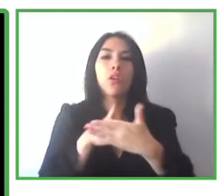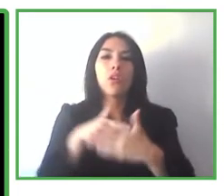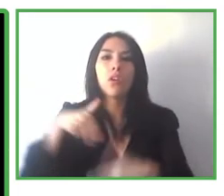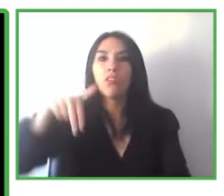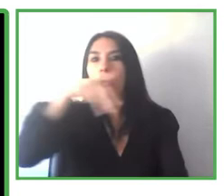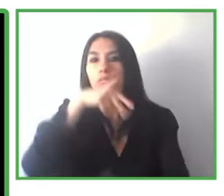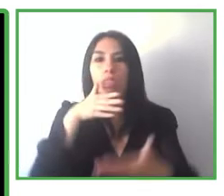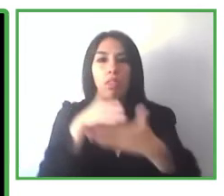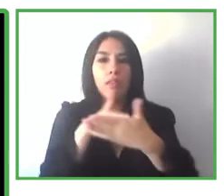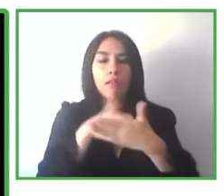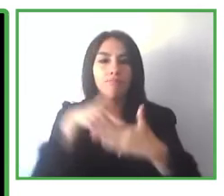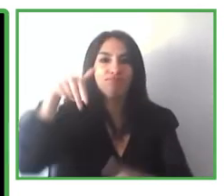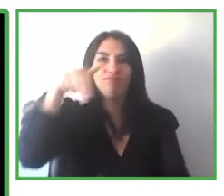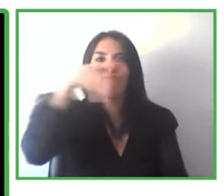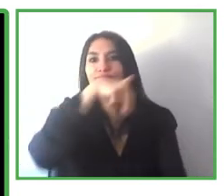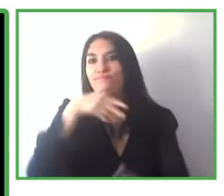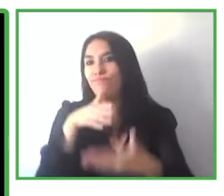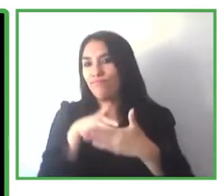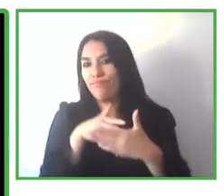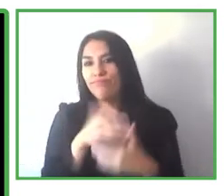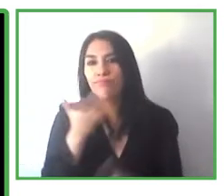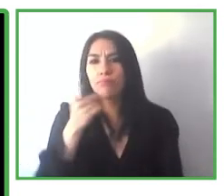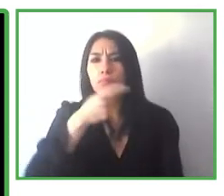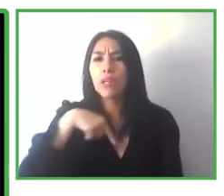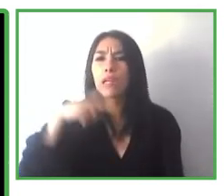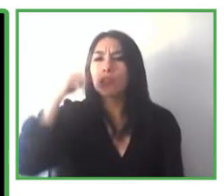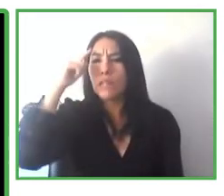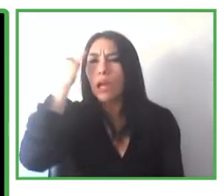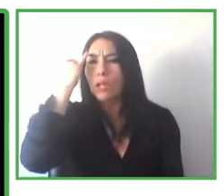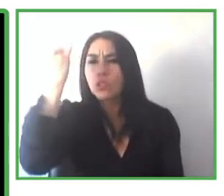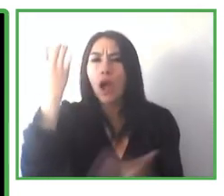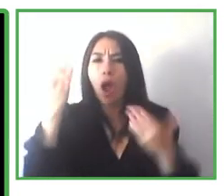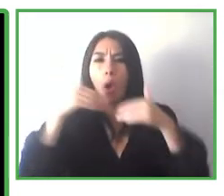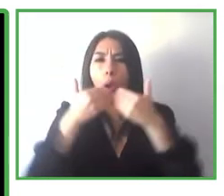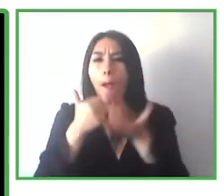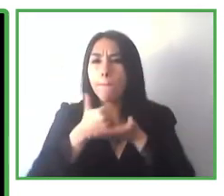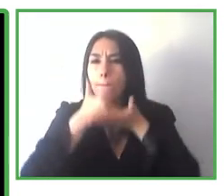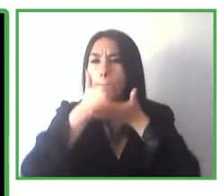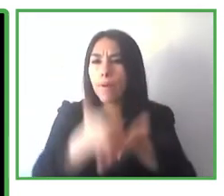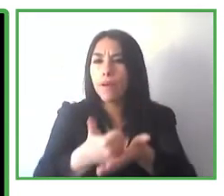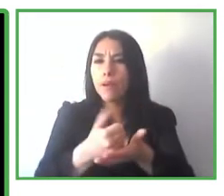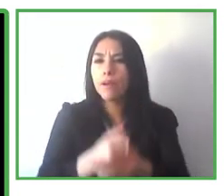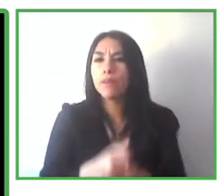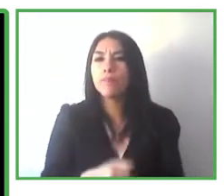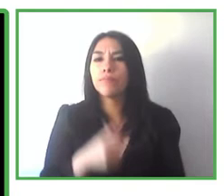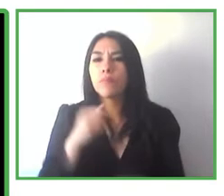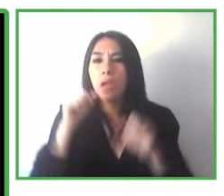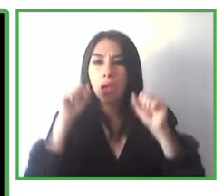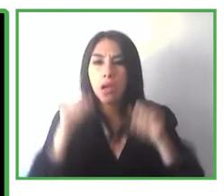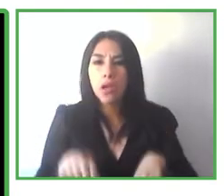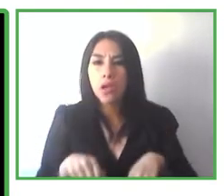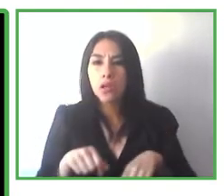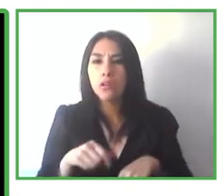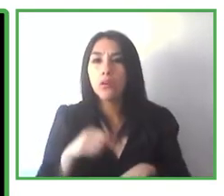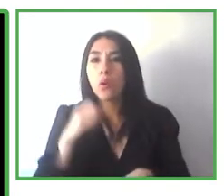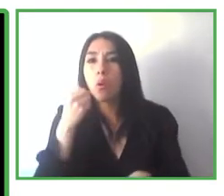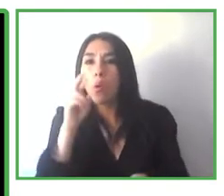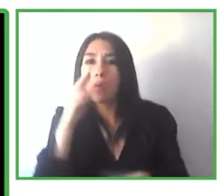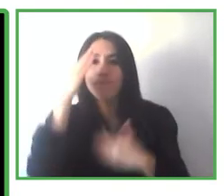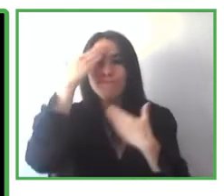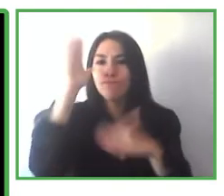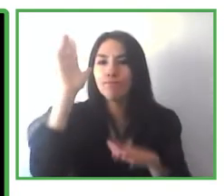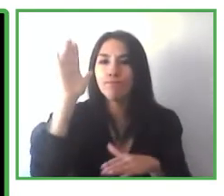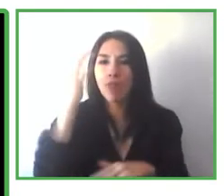had an idea and we thought about how we could deal with this challenge. We thought that we could do something. We could put something in the